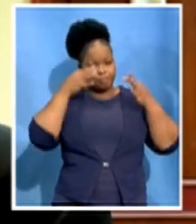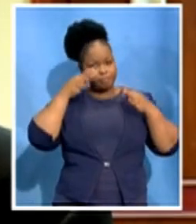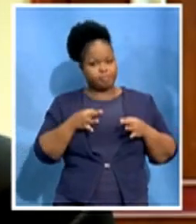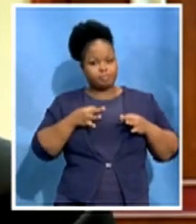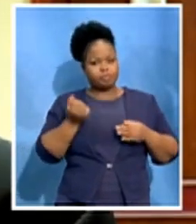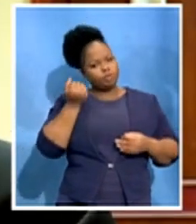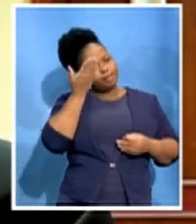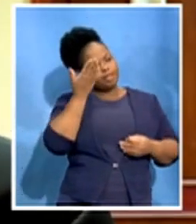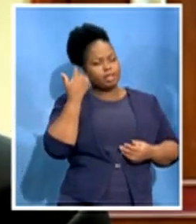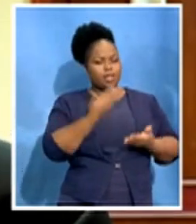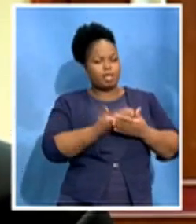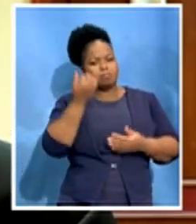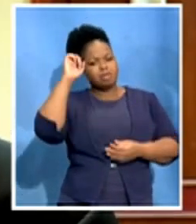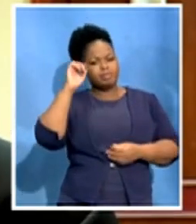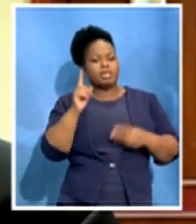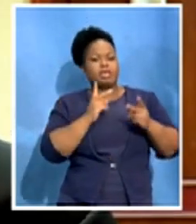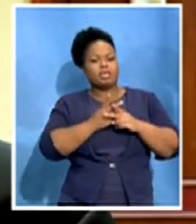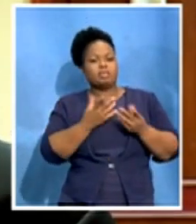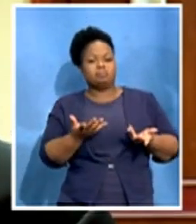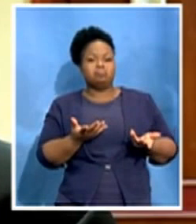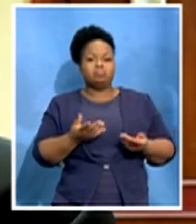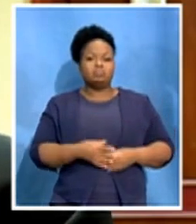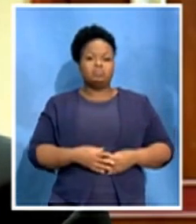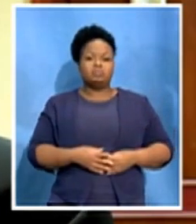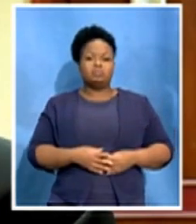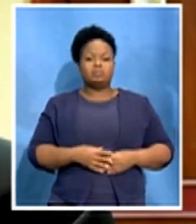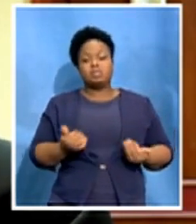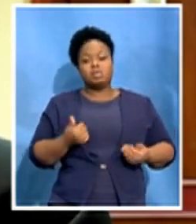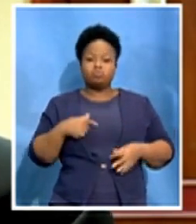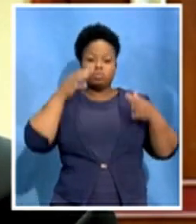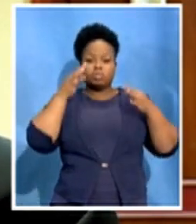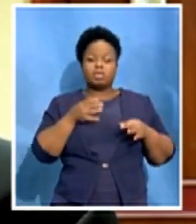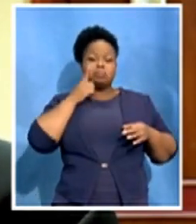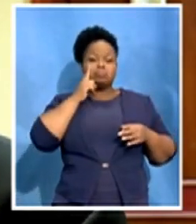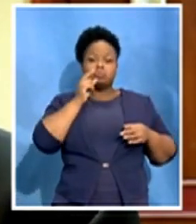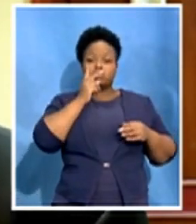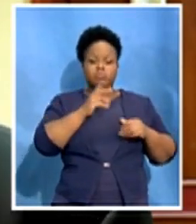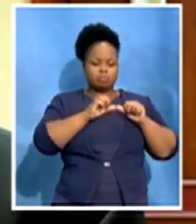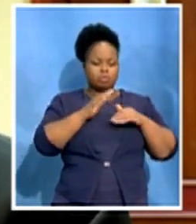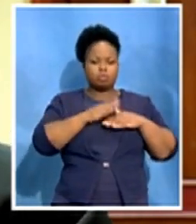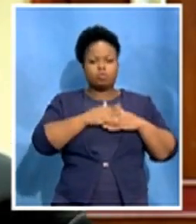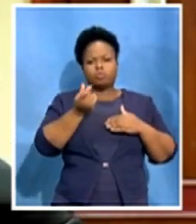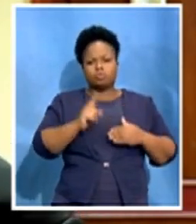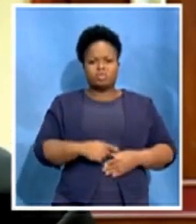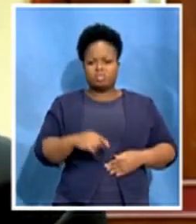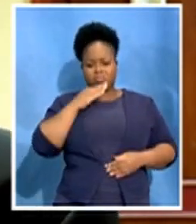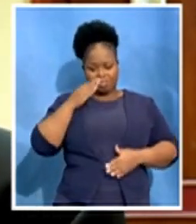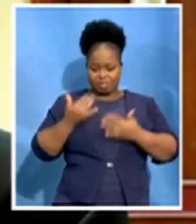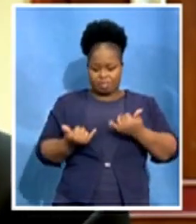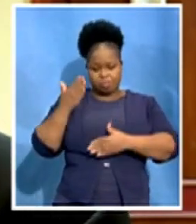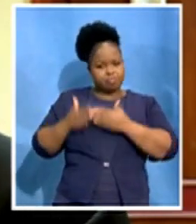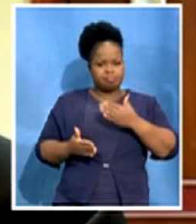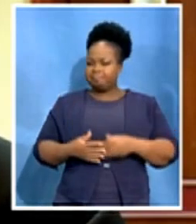decide what we are going to do further. This is not the end of the road for SABC employees.